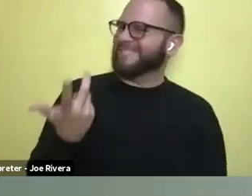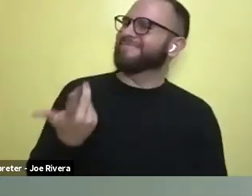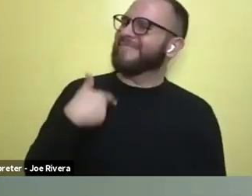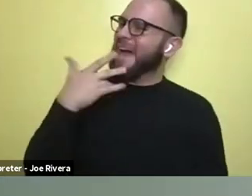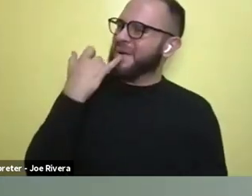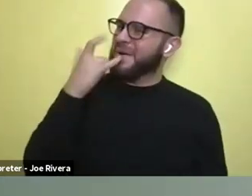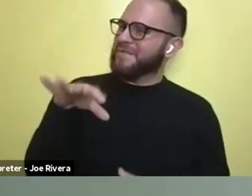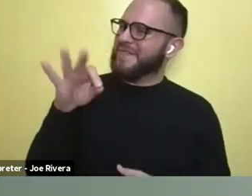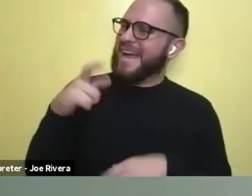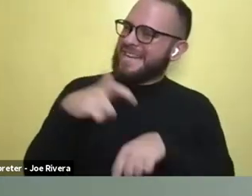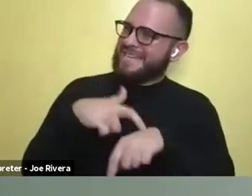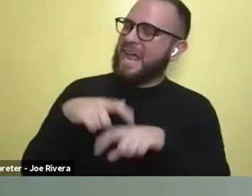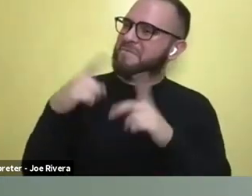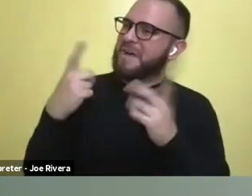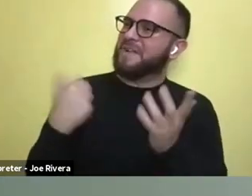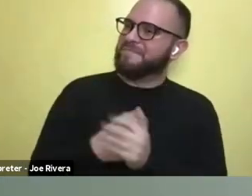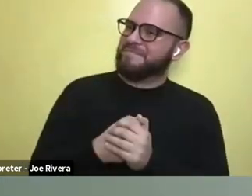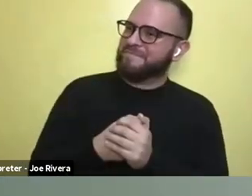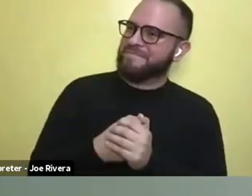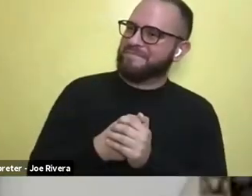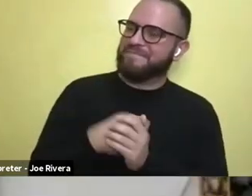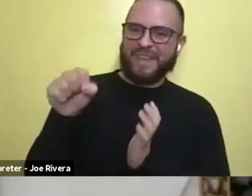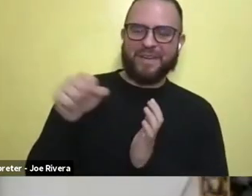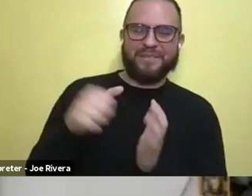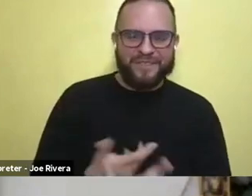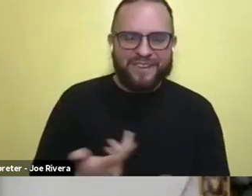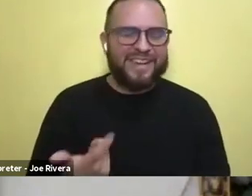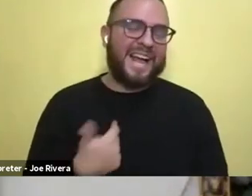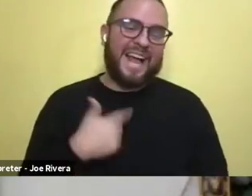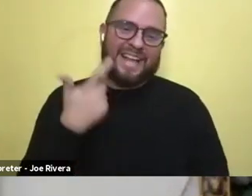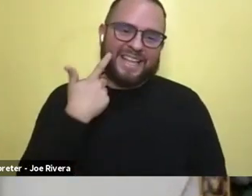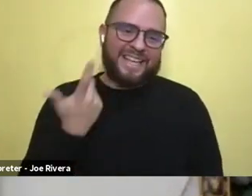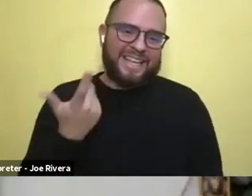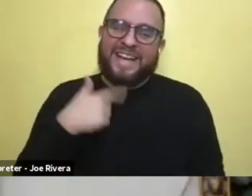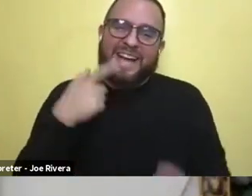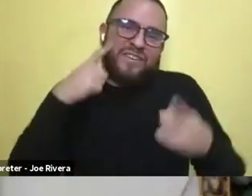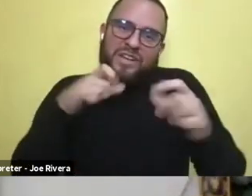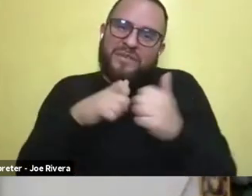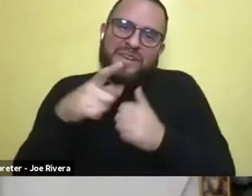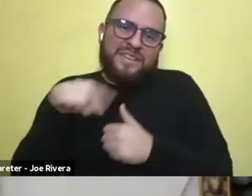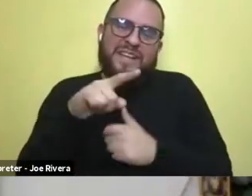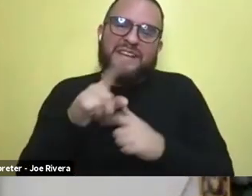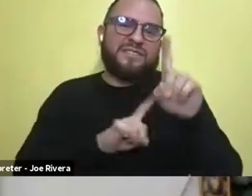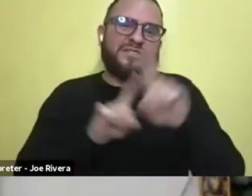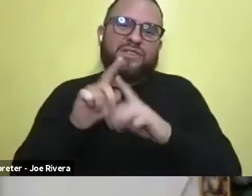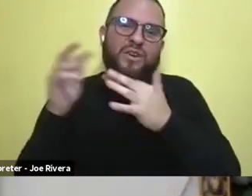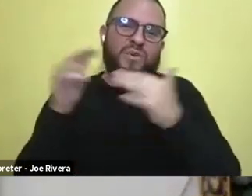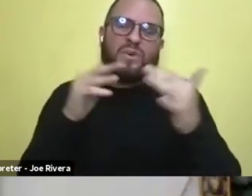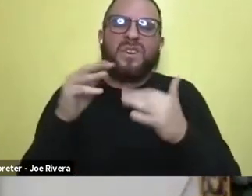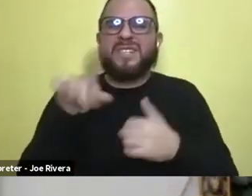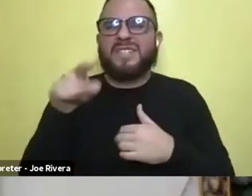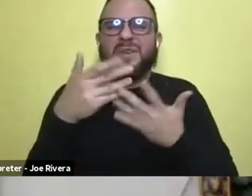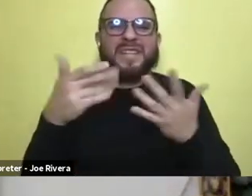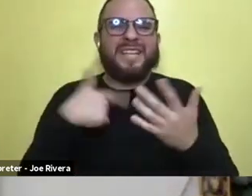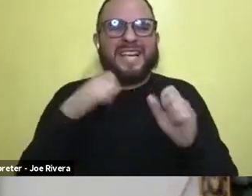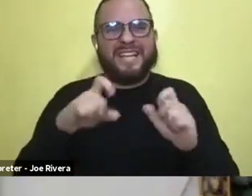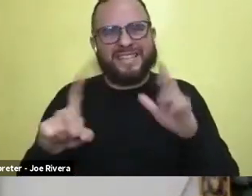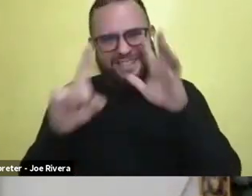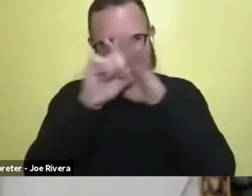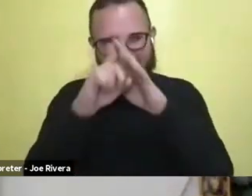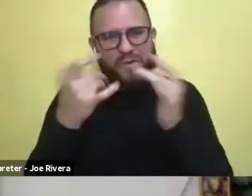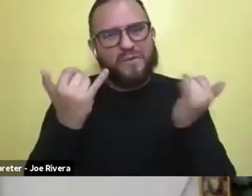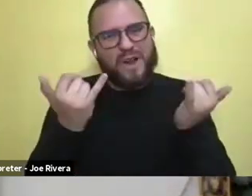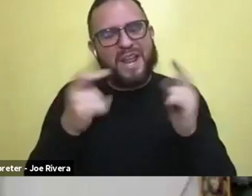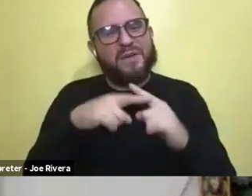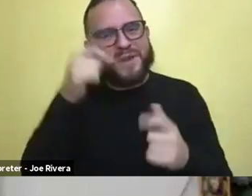um, but yeah, I mean, I would have to, I would have to agree with them Star Wars. Like that's the only thing that I can really think of right now. Um, but I